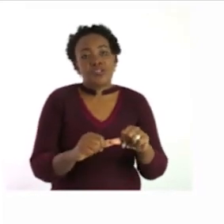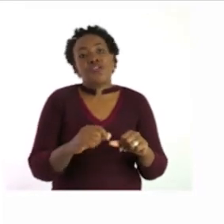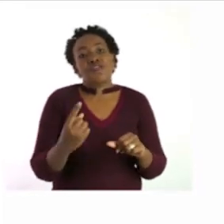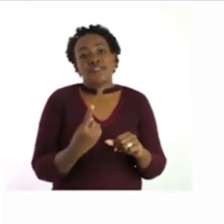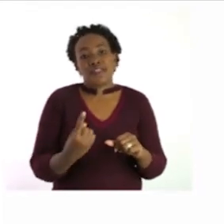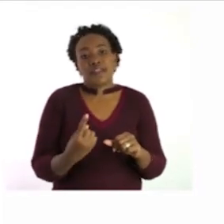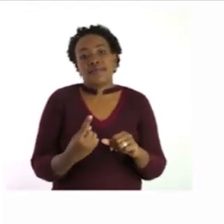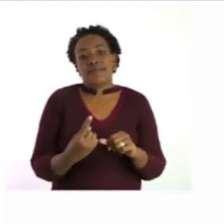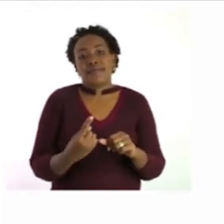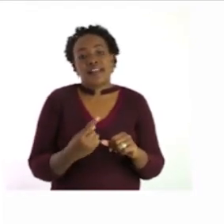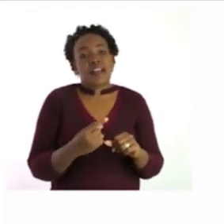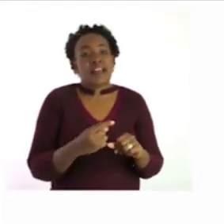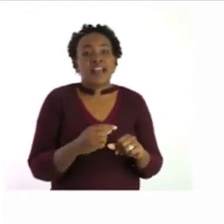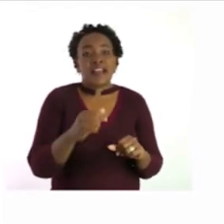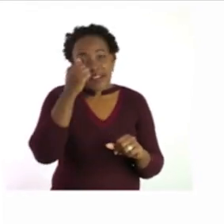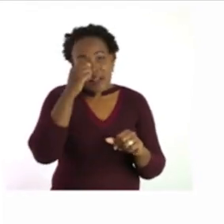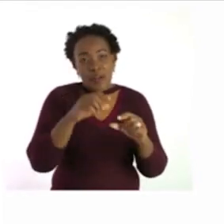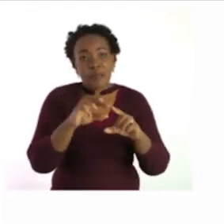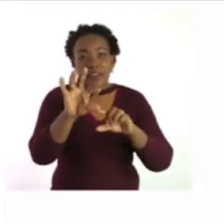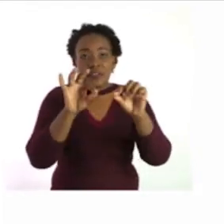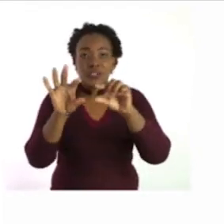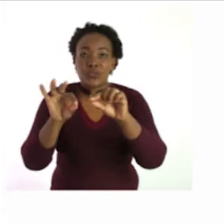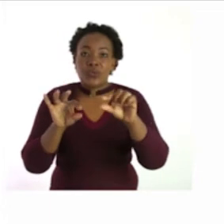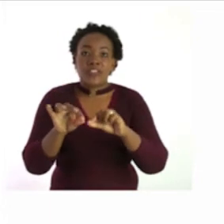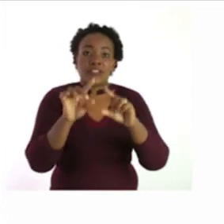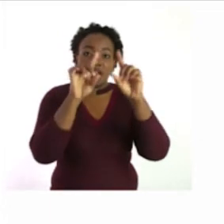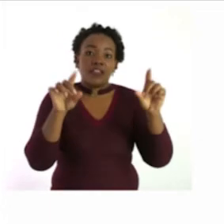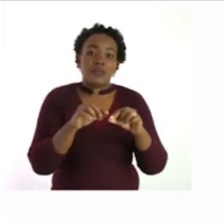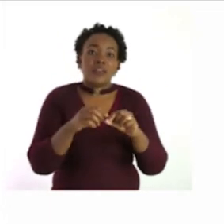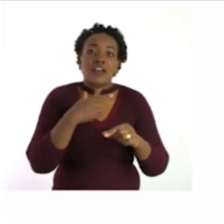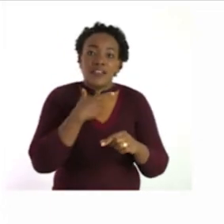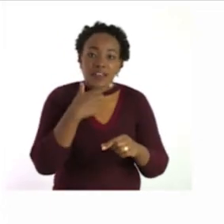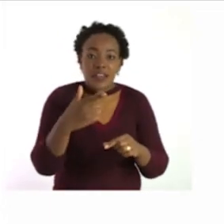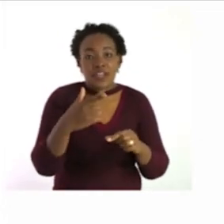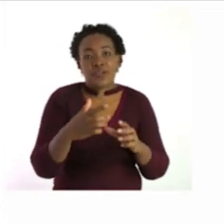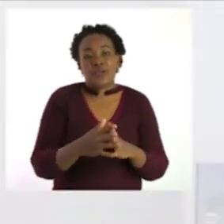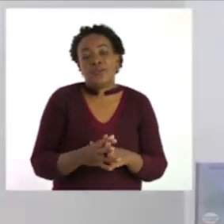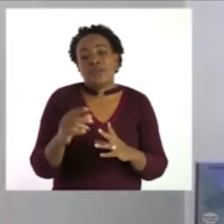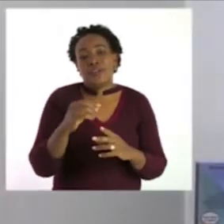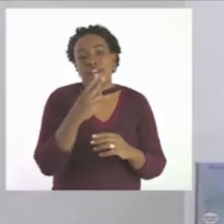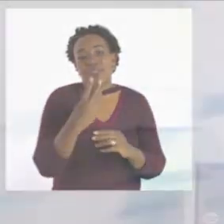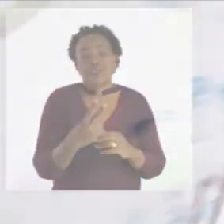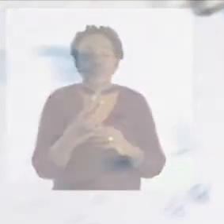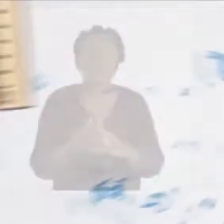using the words in the box thank you so much great tools